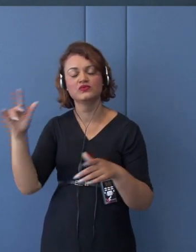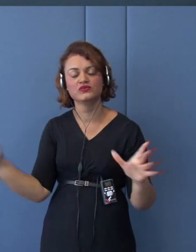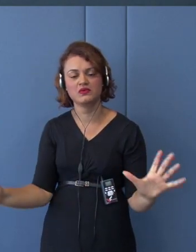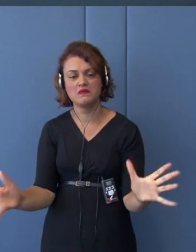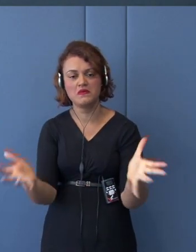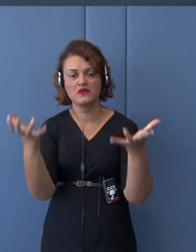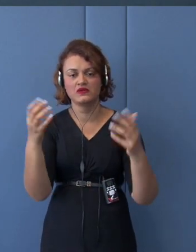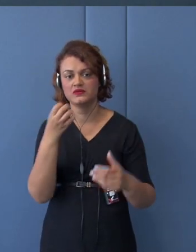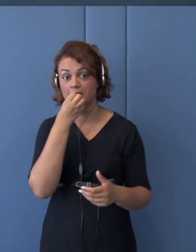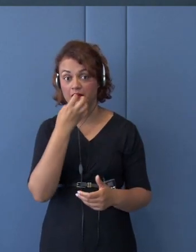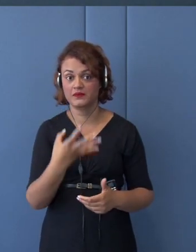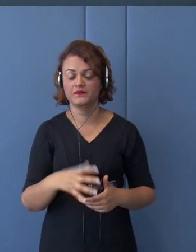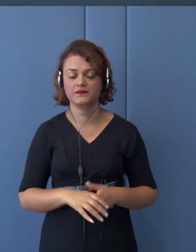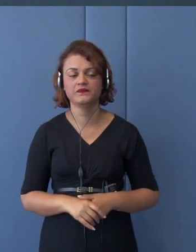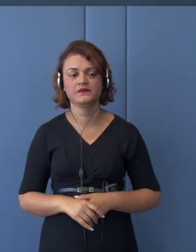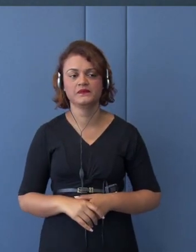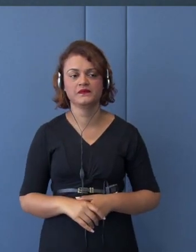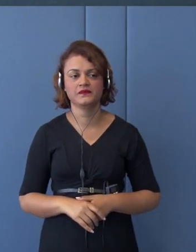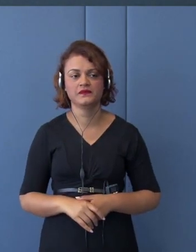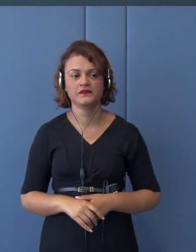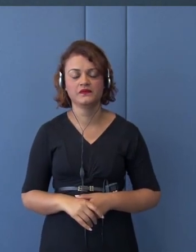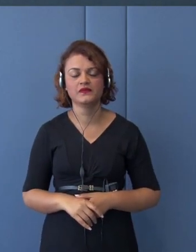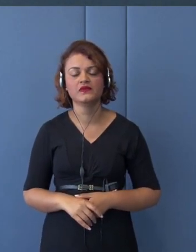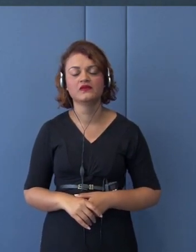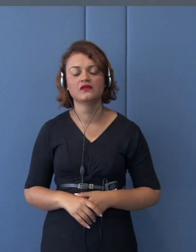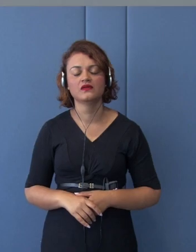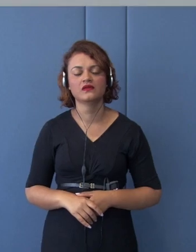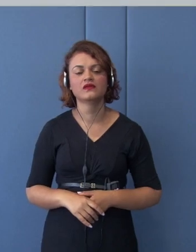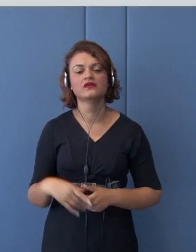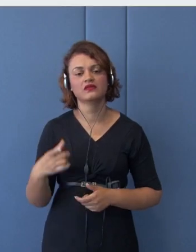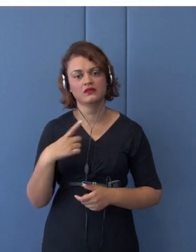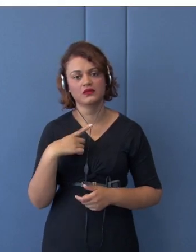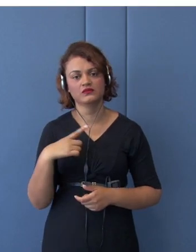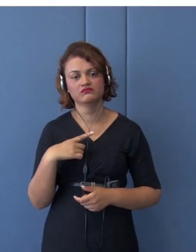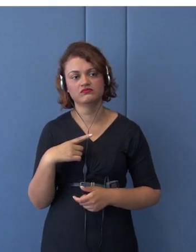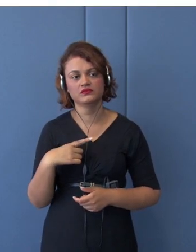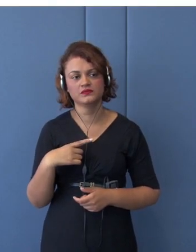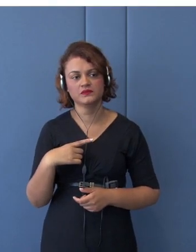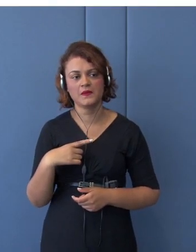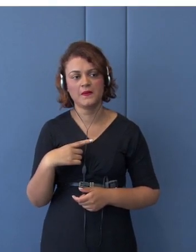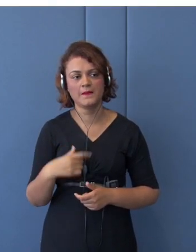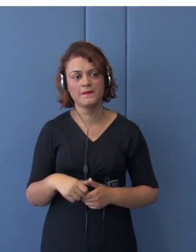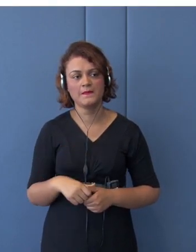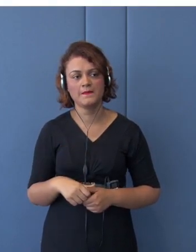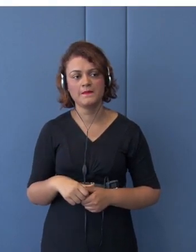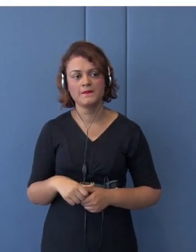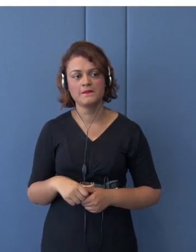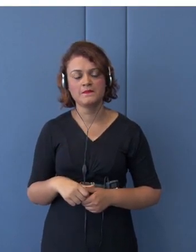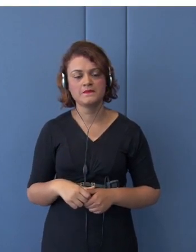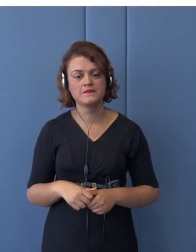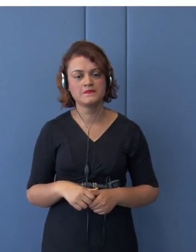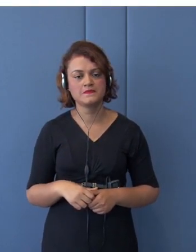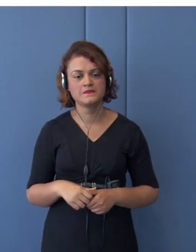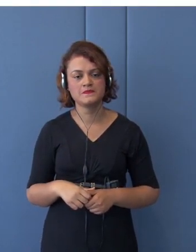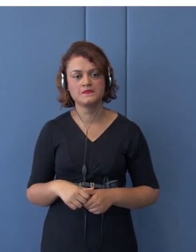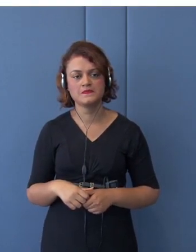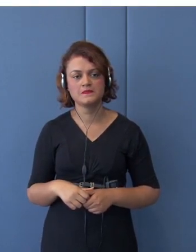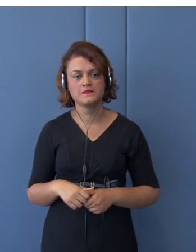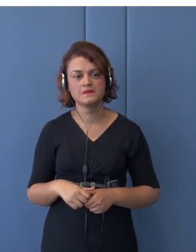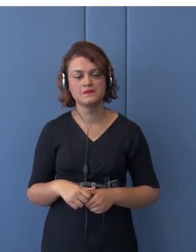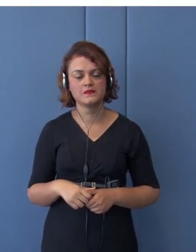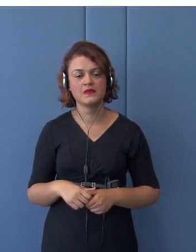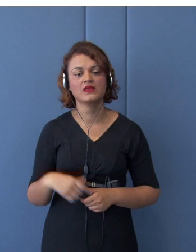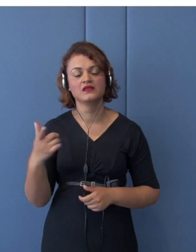have a very comprehensive regulatory cooperation,